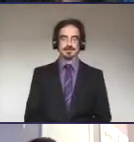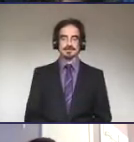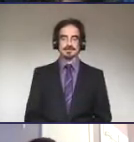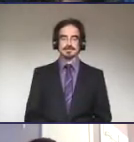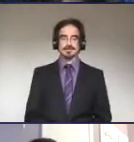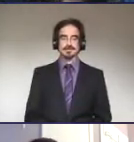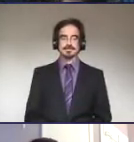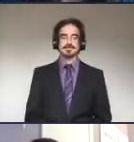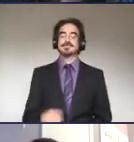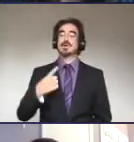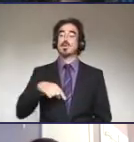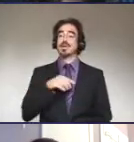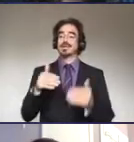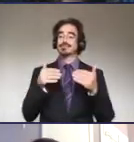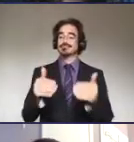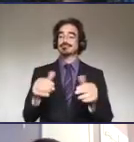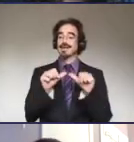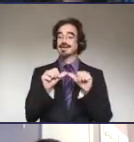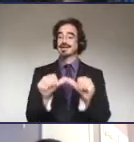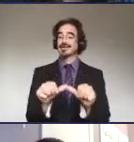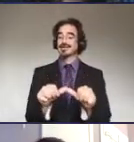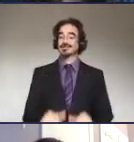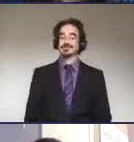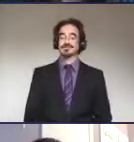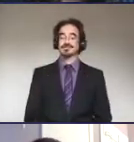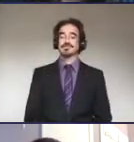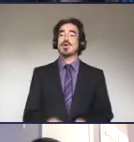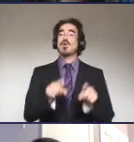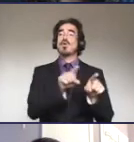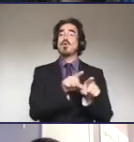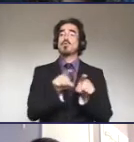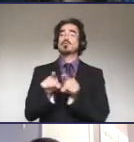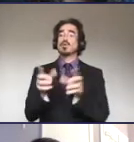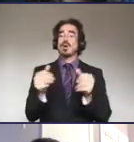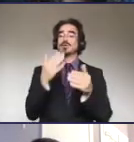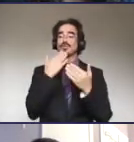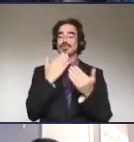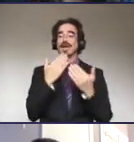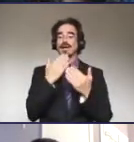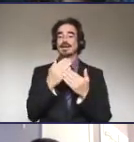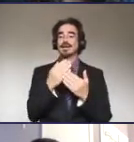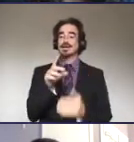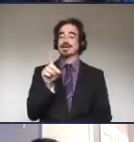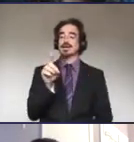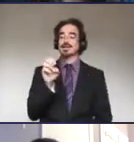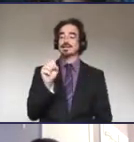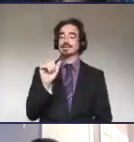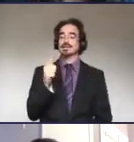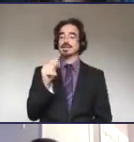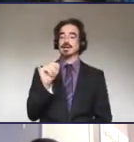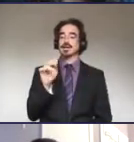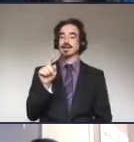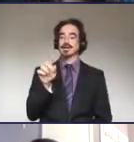so we will just continue. So I would also like to thank designated interpreters for their interpreting services